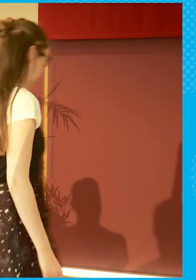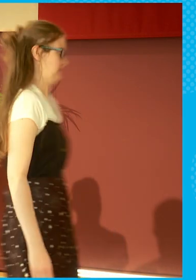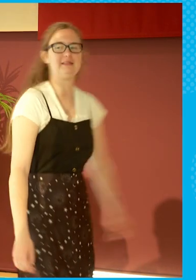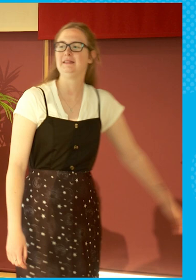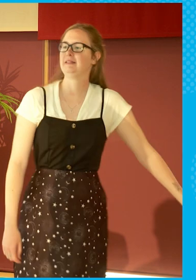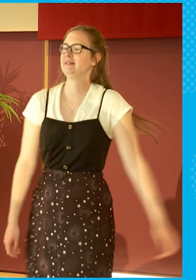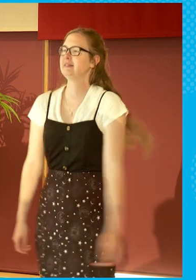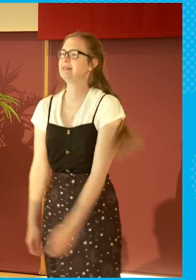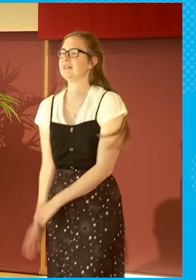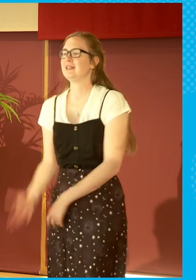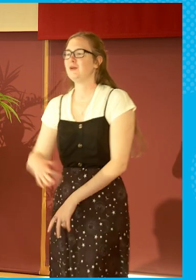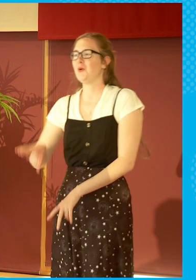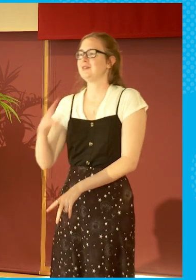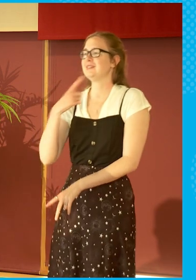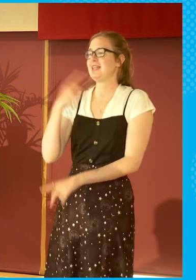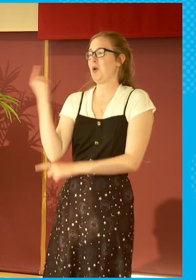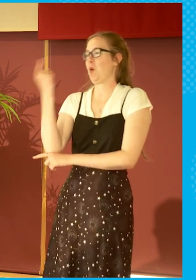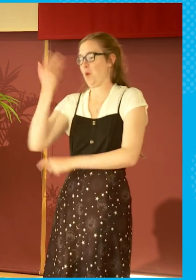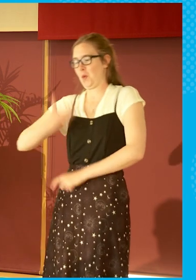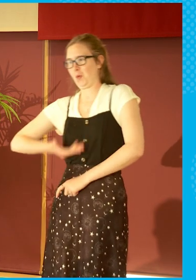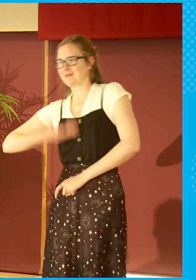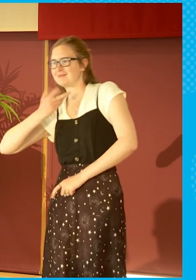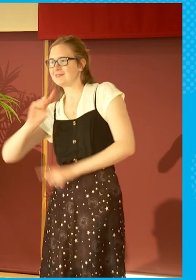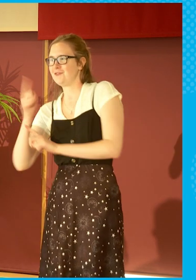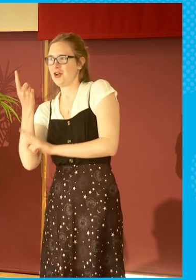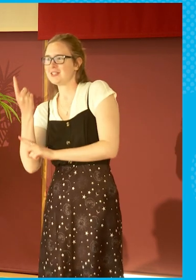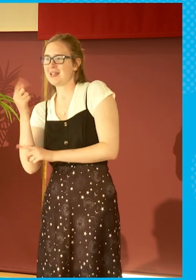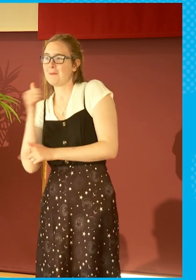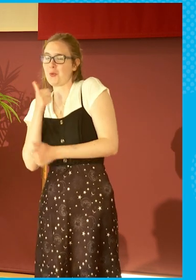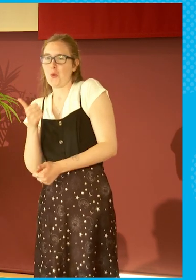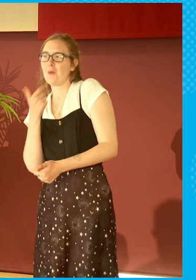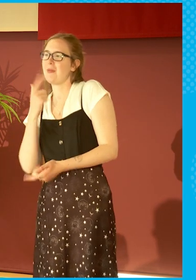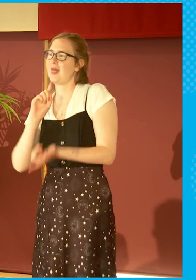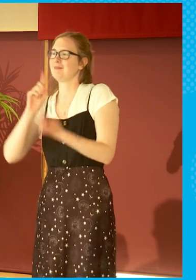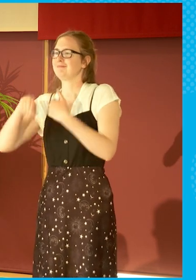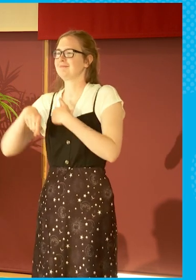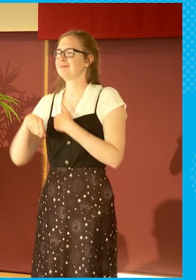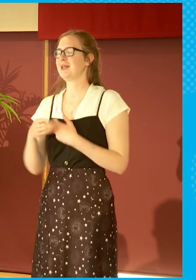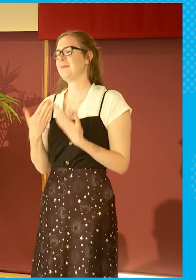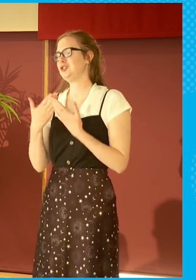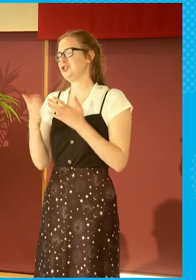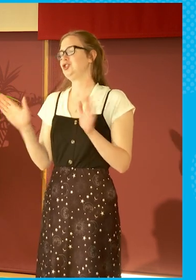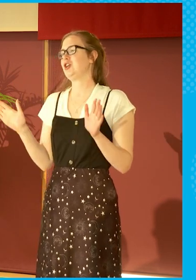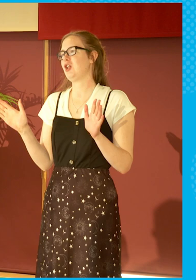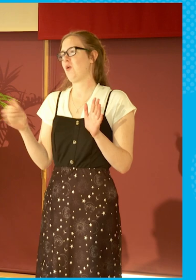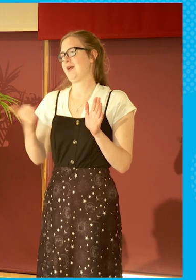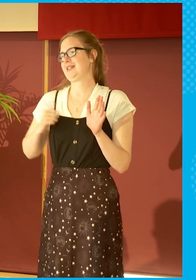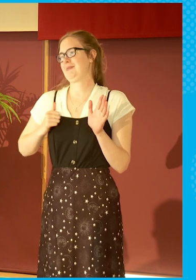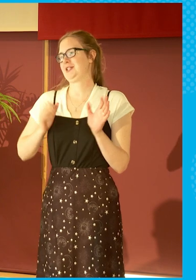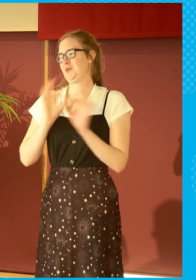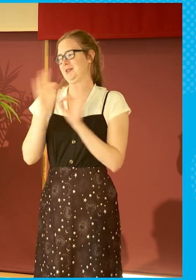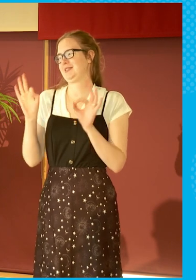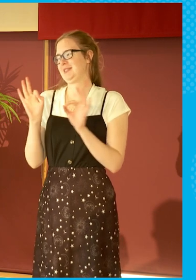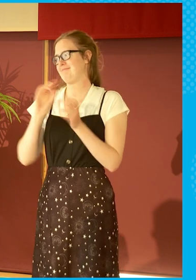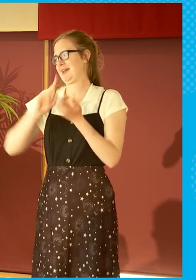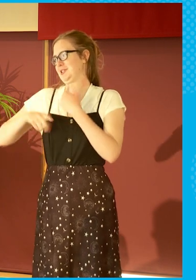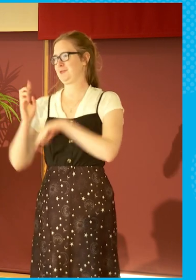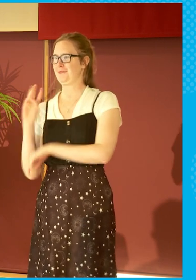if you want to direct a question to a particular panel member, please do so. But I'll generally assume that you want to hear from everyone.